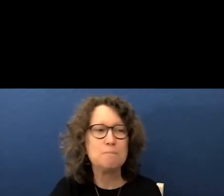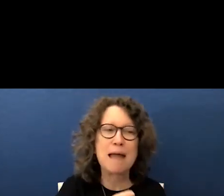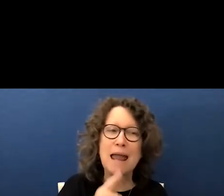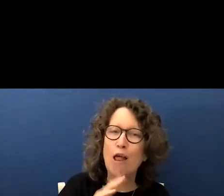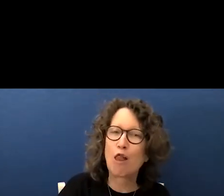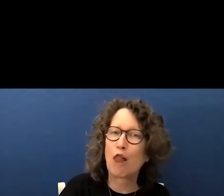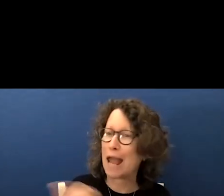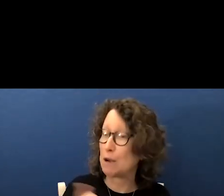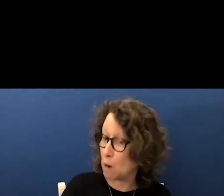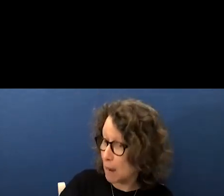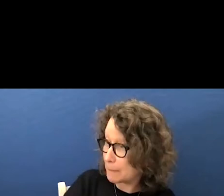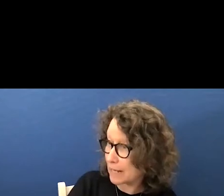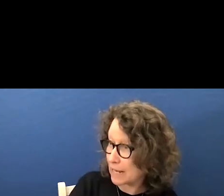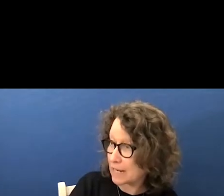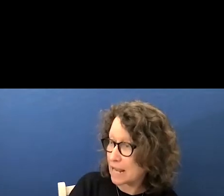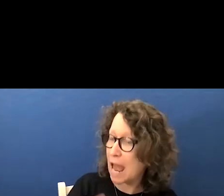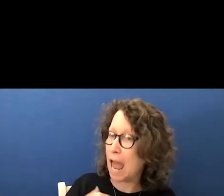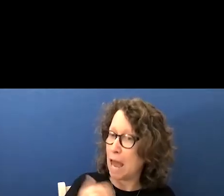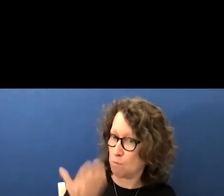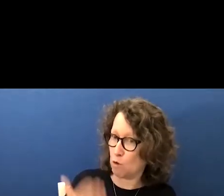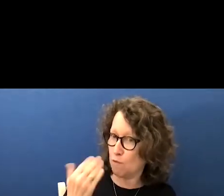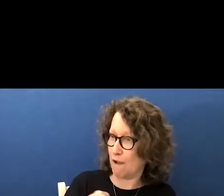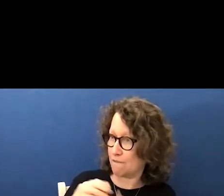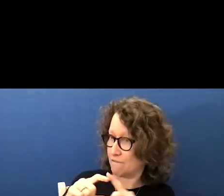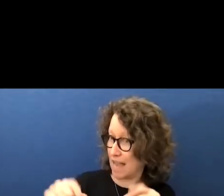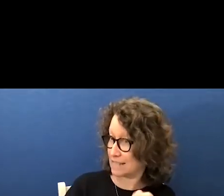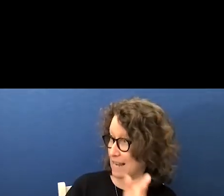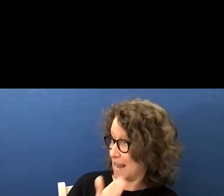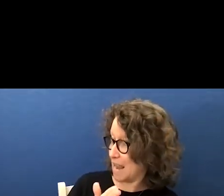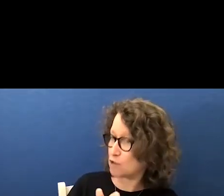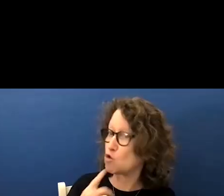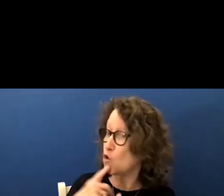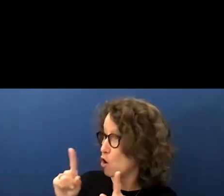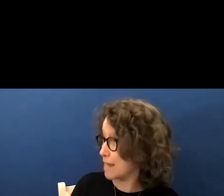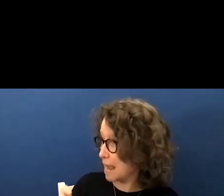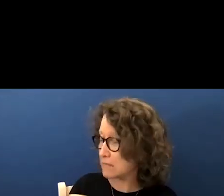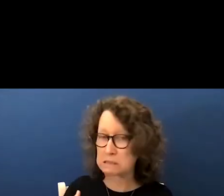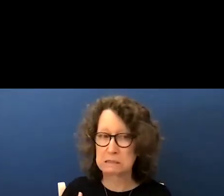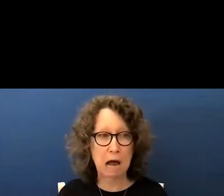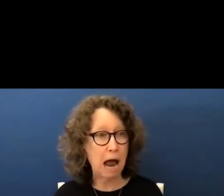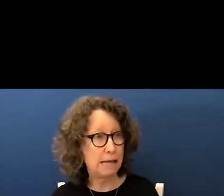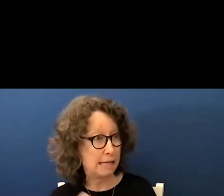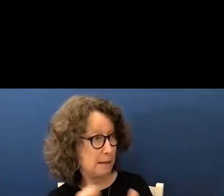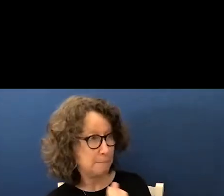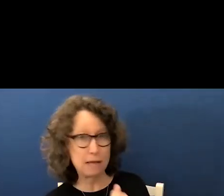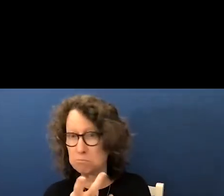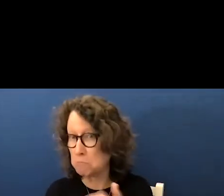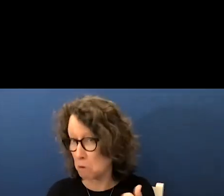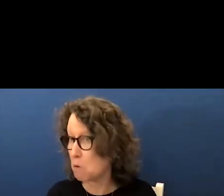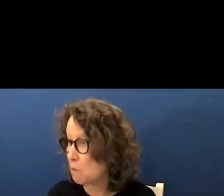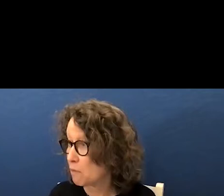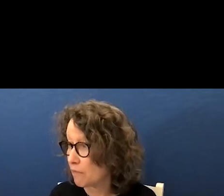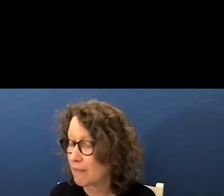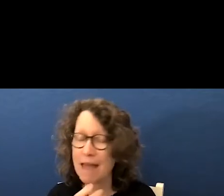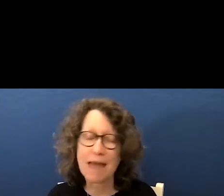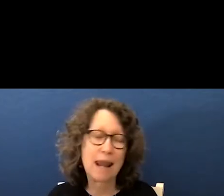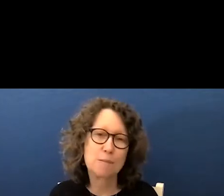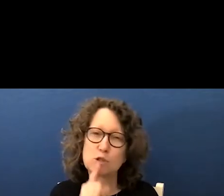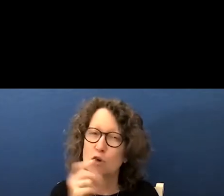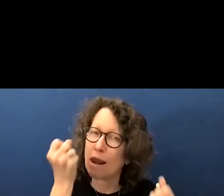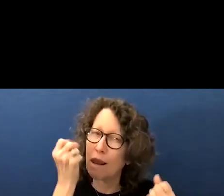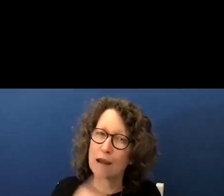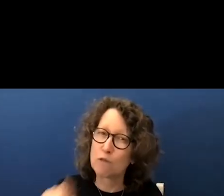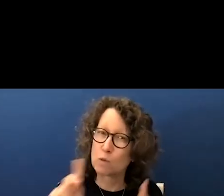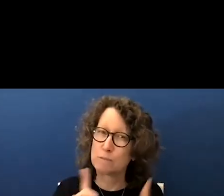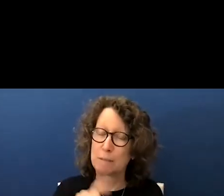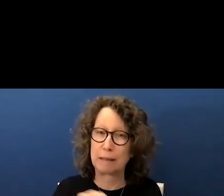that anybody coming inside had proof of vaccination or at a test i could certainly pass both and i'm sure a lot of